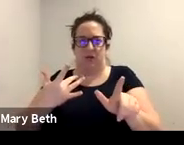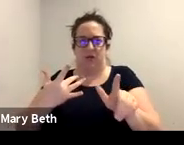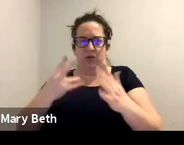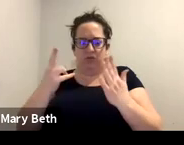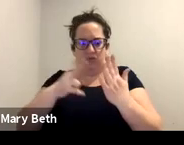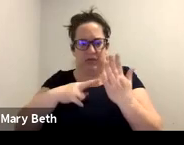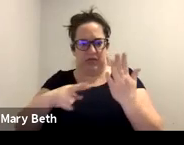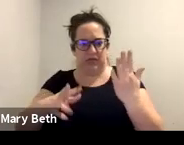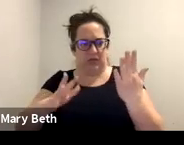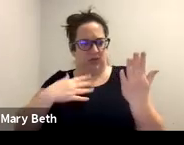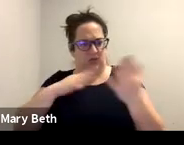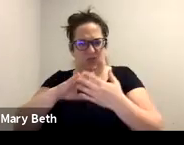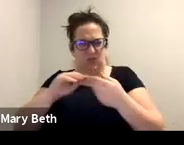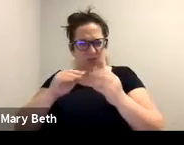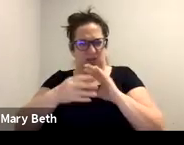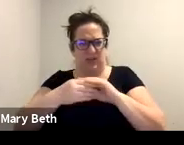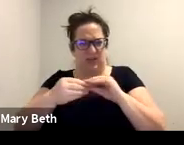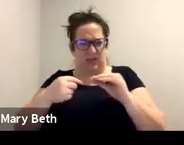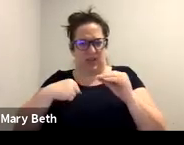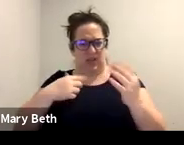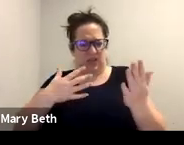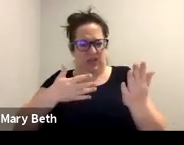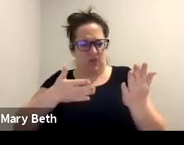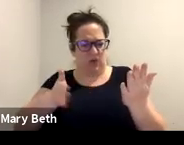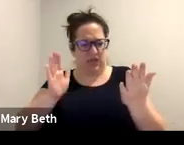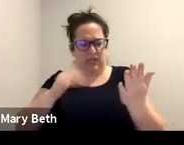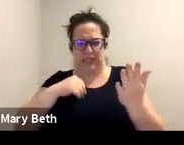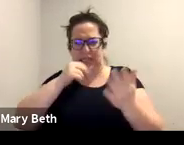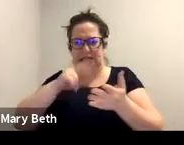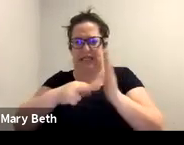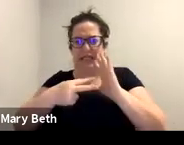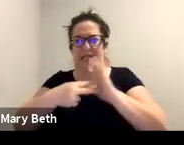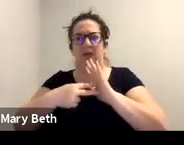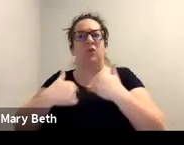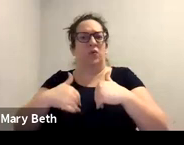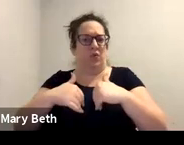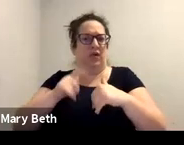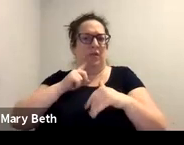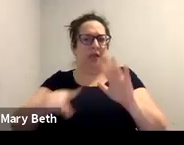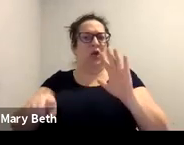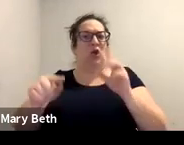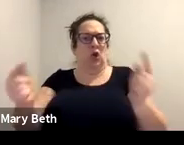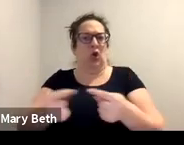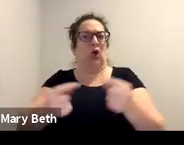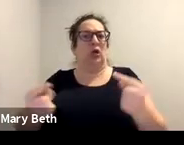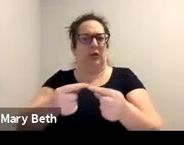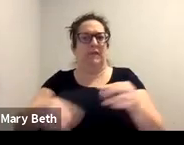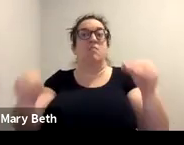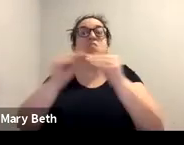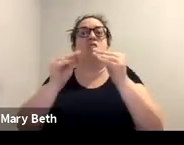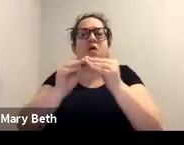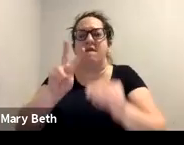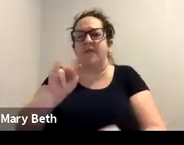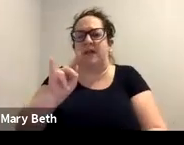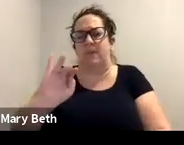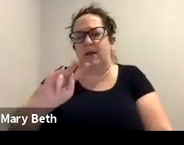you see your story being used in ways that you didn't intend for it to be used. Um, so those are also just privacy considerations within the